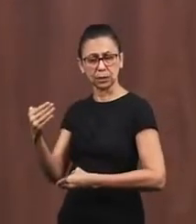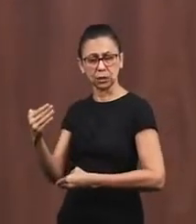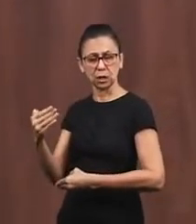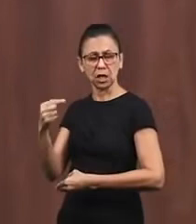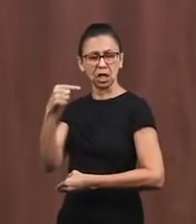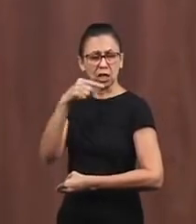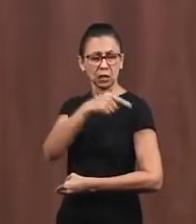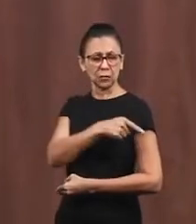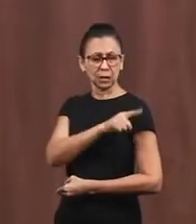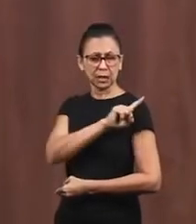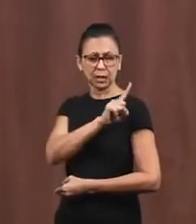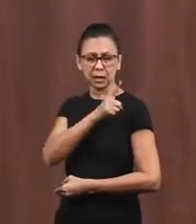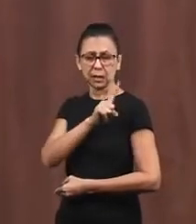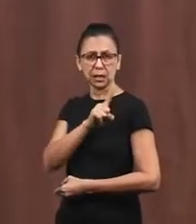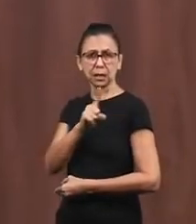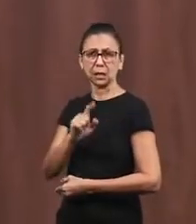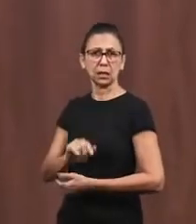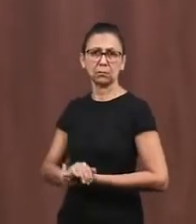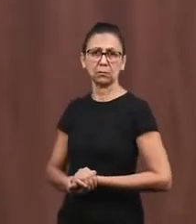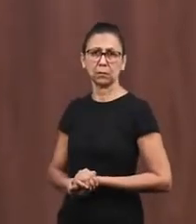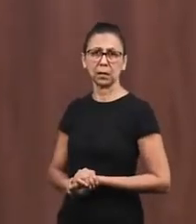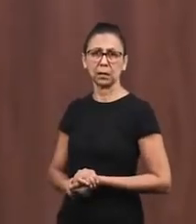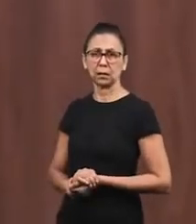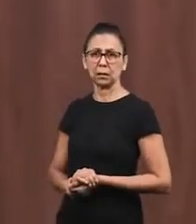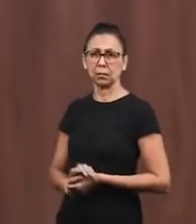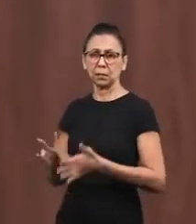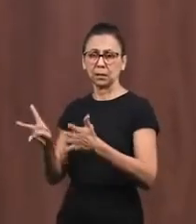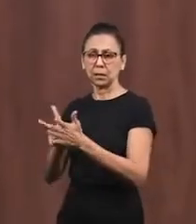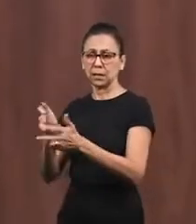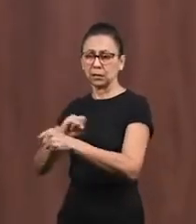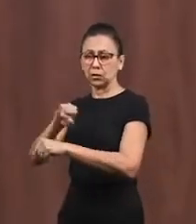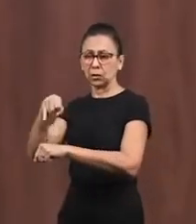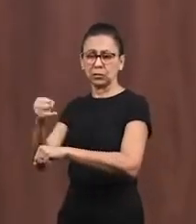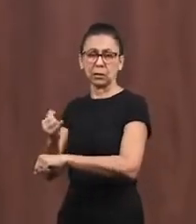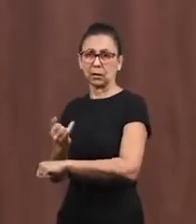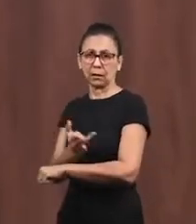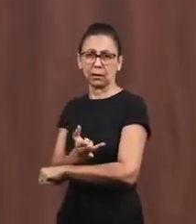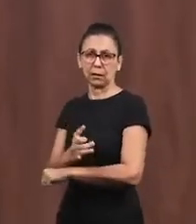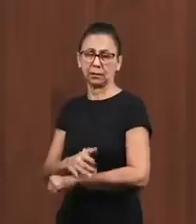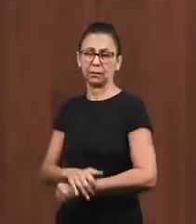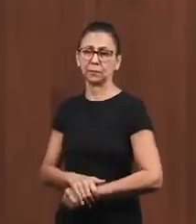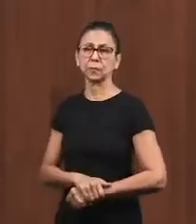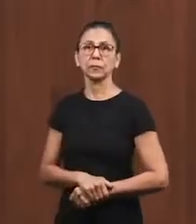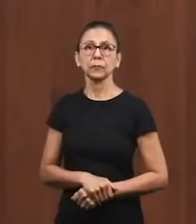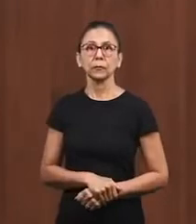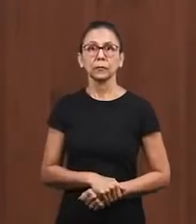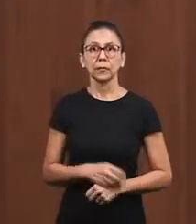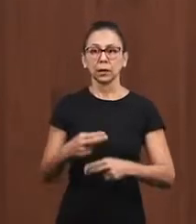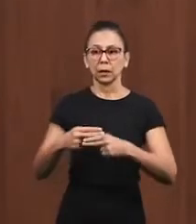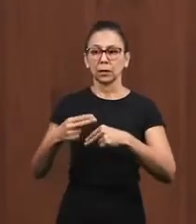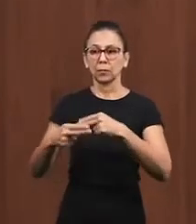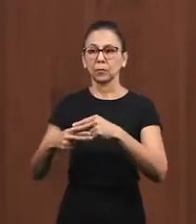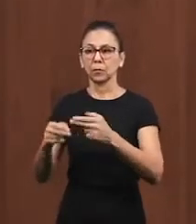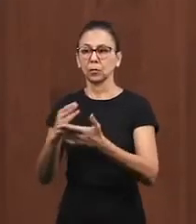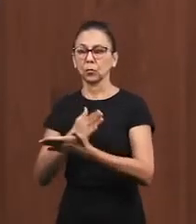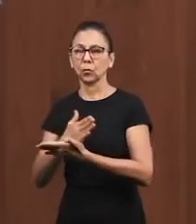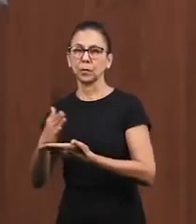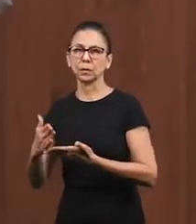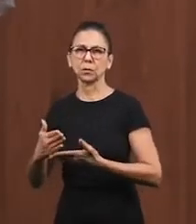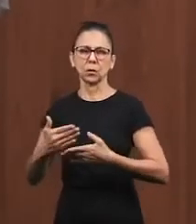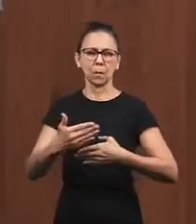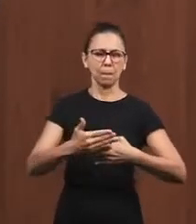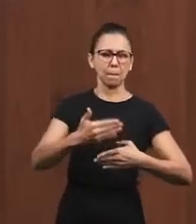Jerusalem but the enemies know you do not have part or memory in Jerusalem so Nehemiah